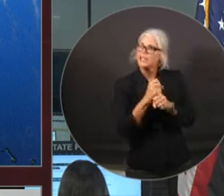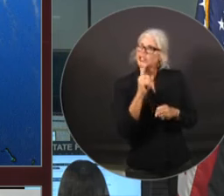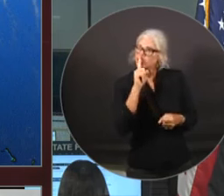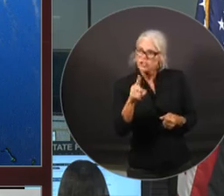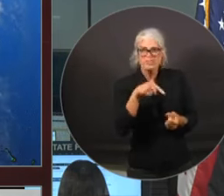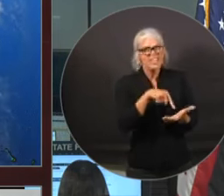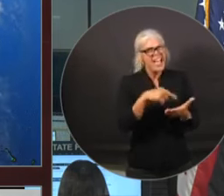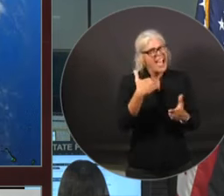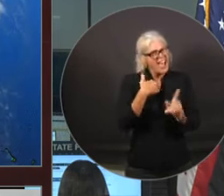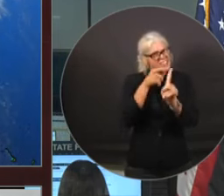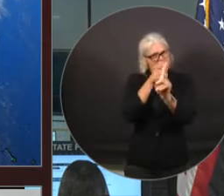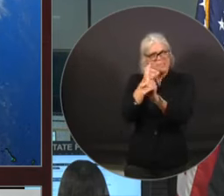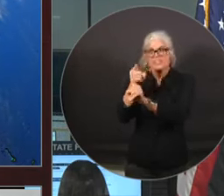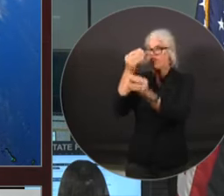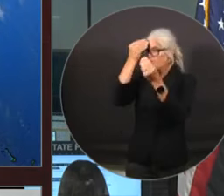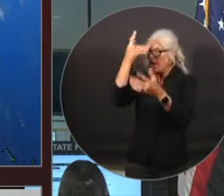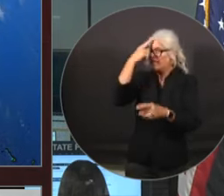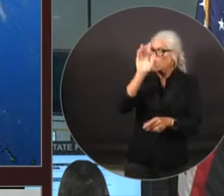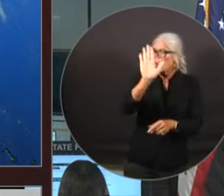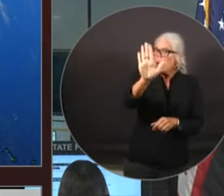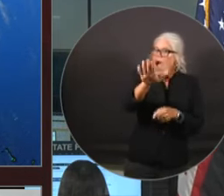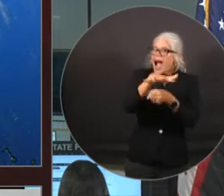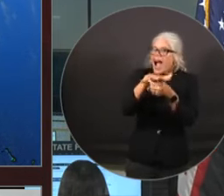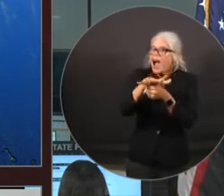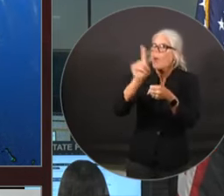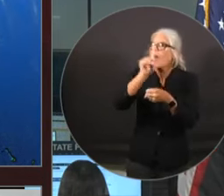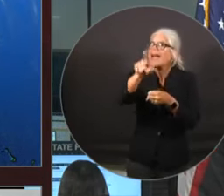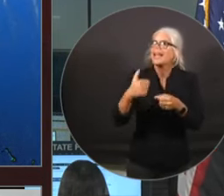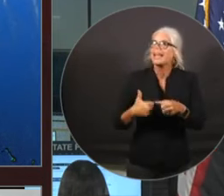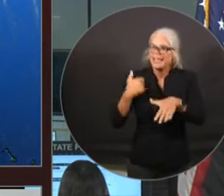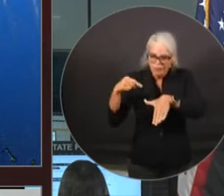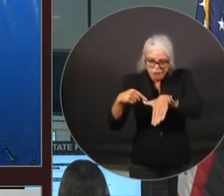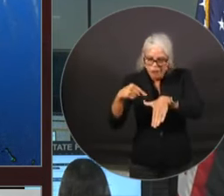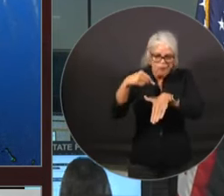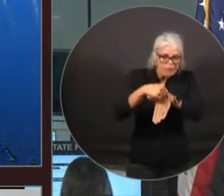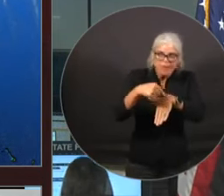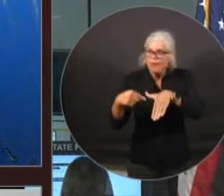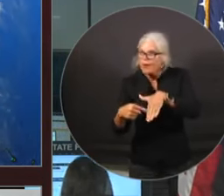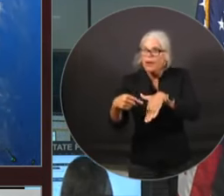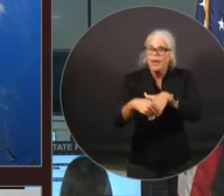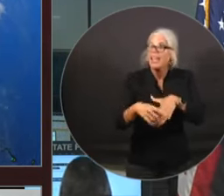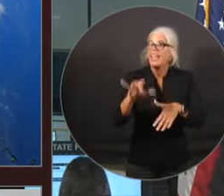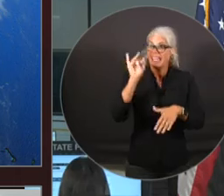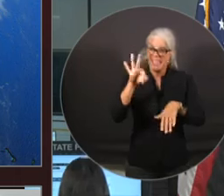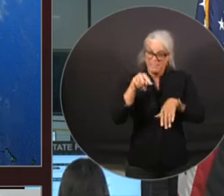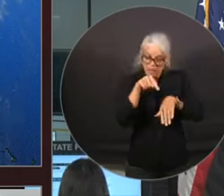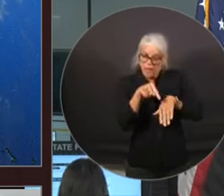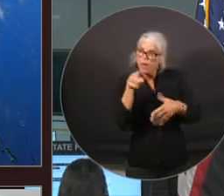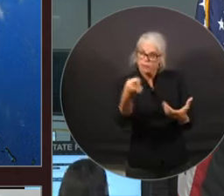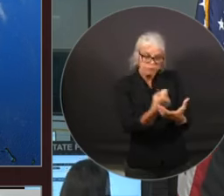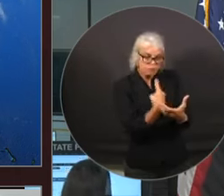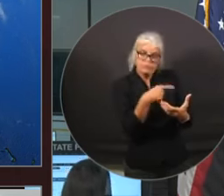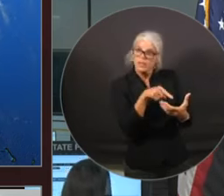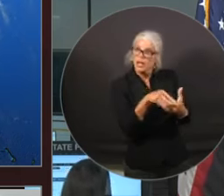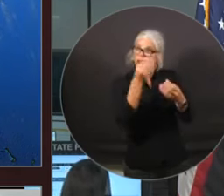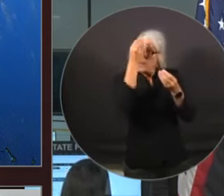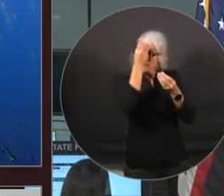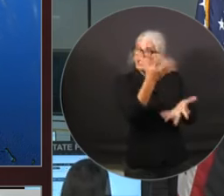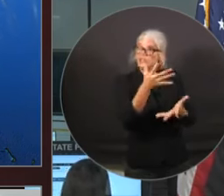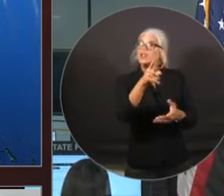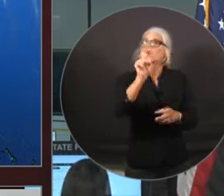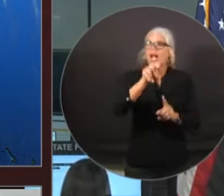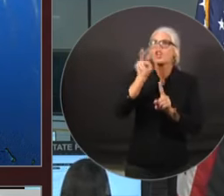to your part of the state of Florida. And if you want to find that emergency management information, you go to floridadisaster.org